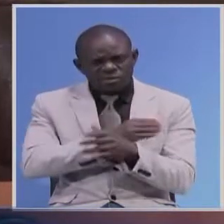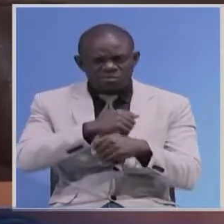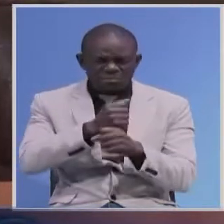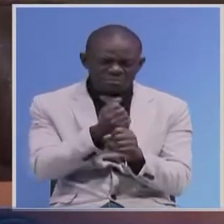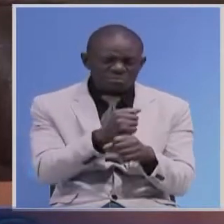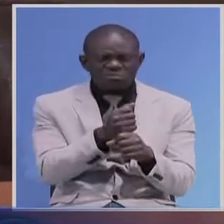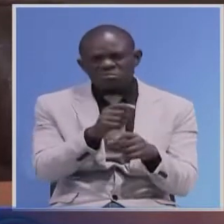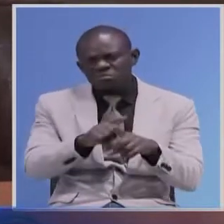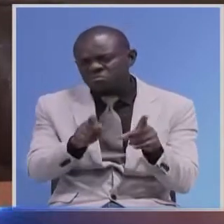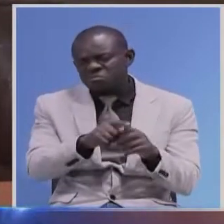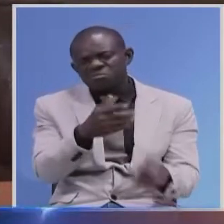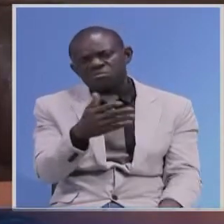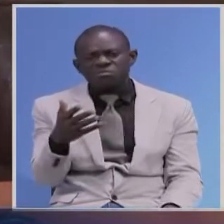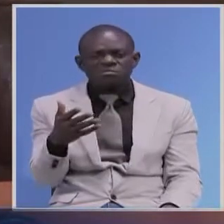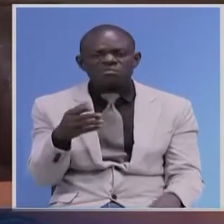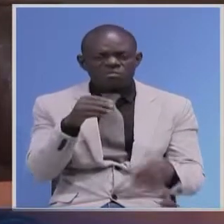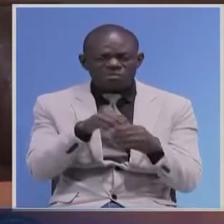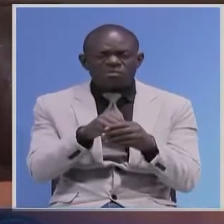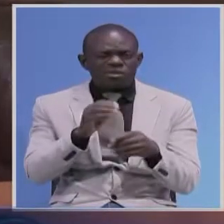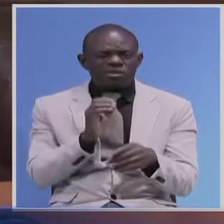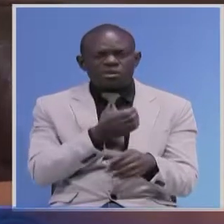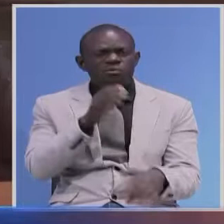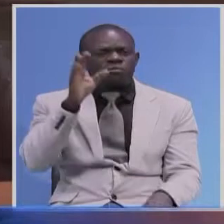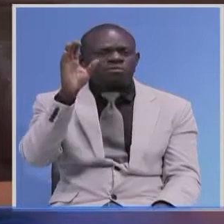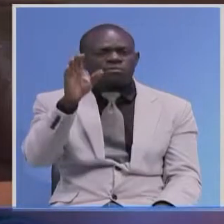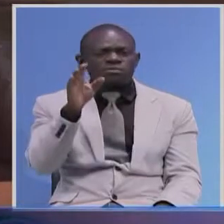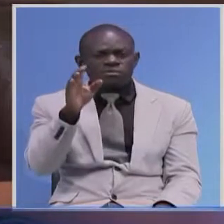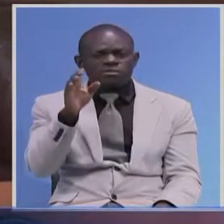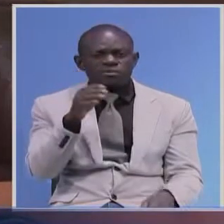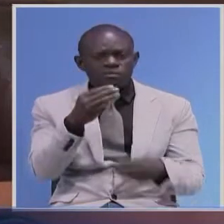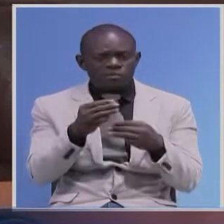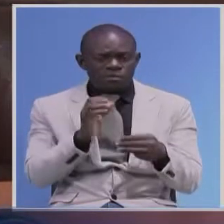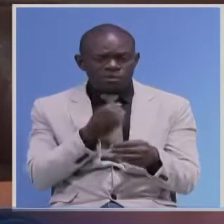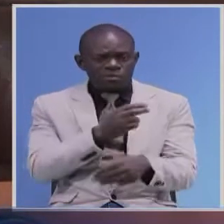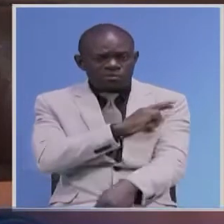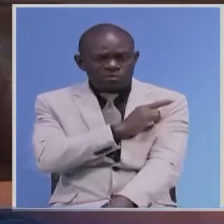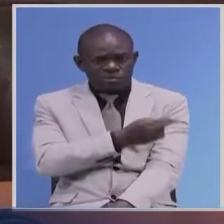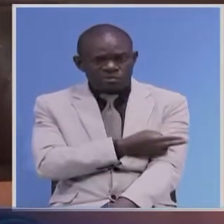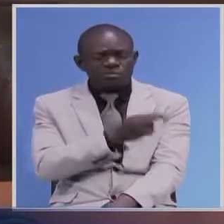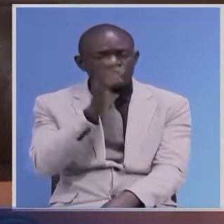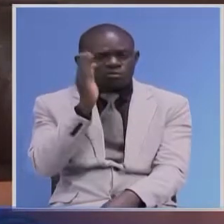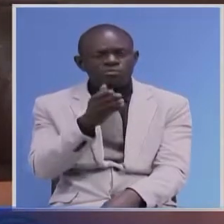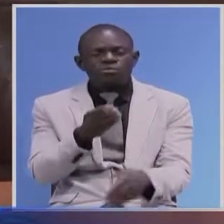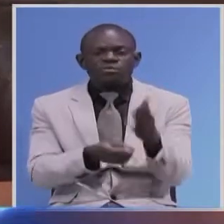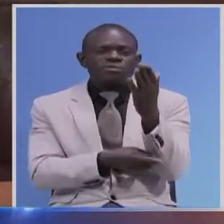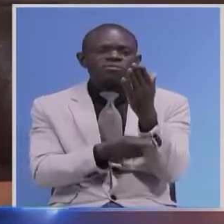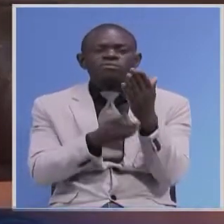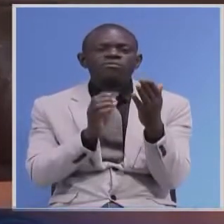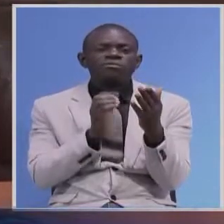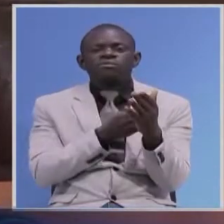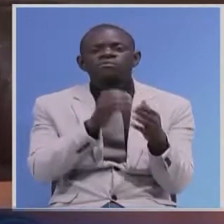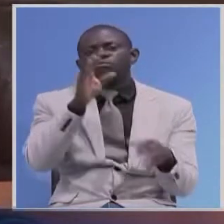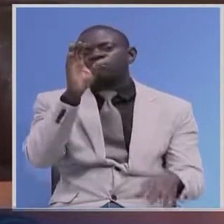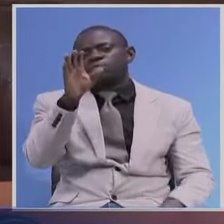addition within the province. That will keep the resources within the province. That will develop the province. So we